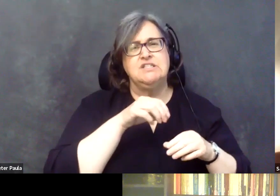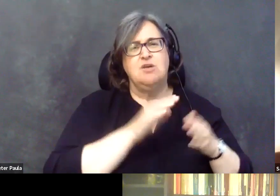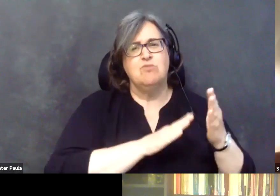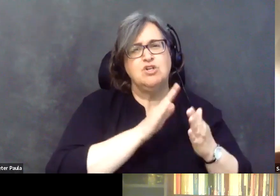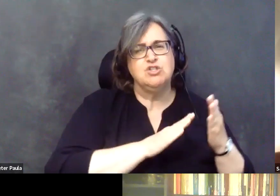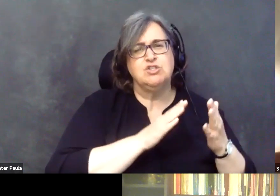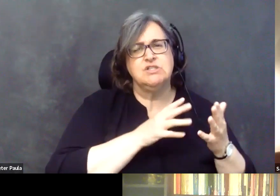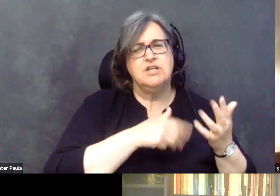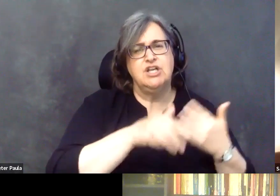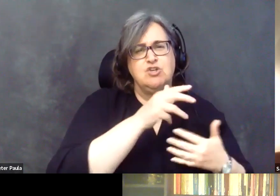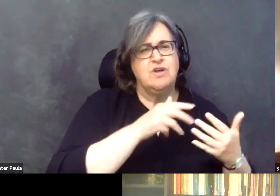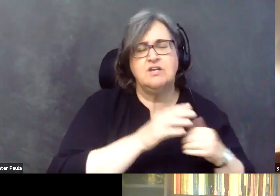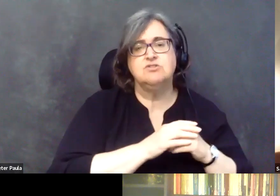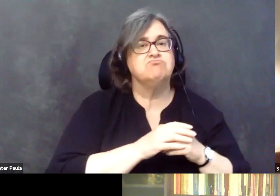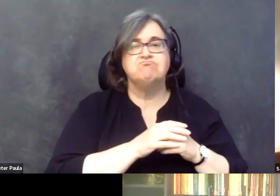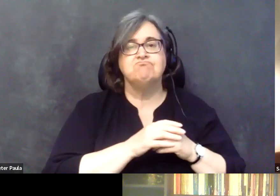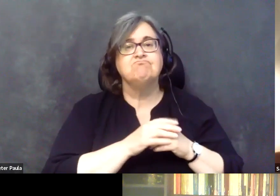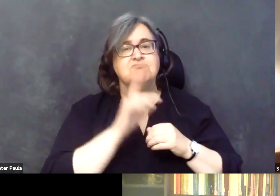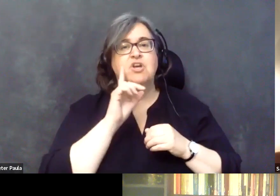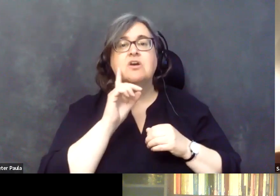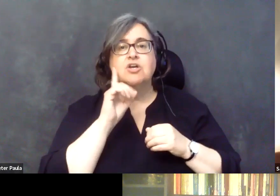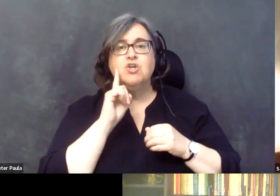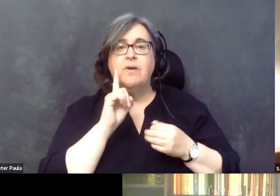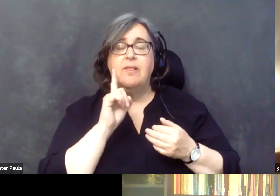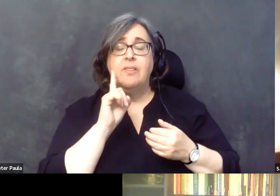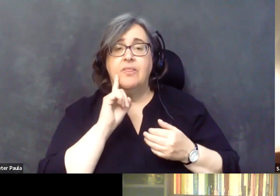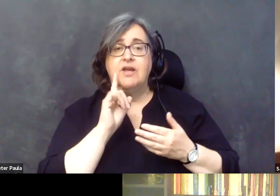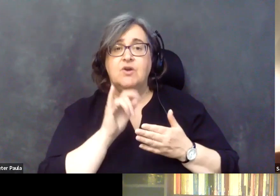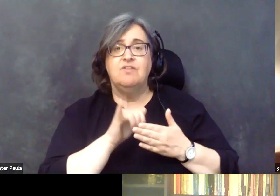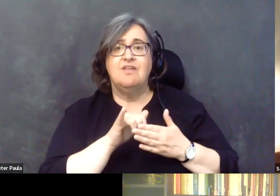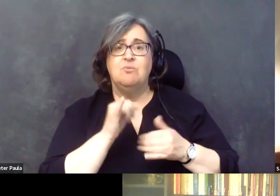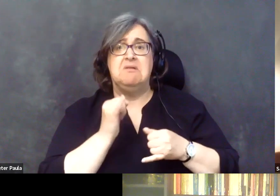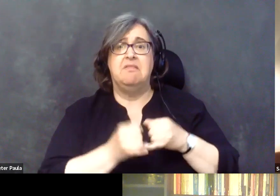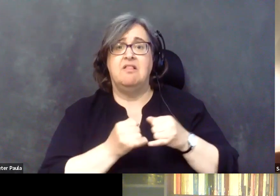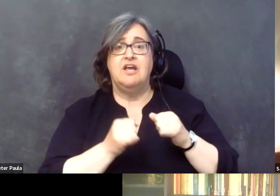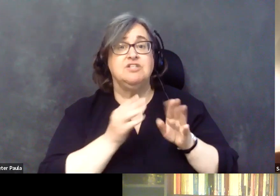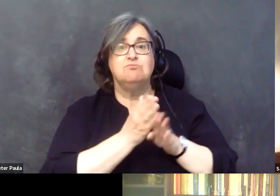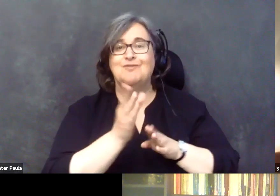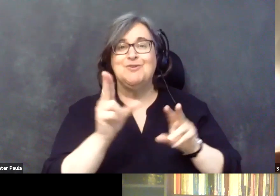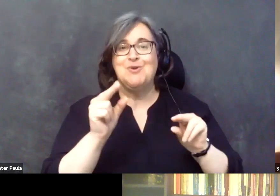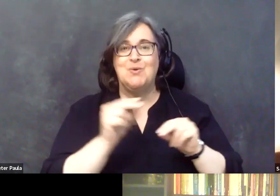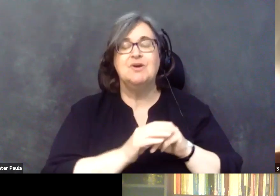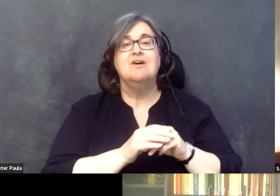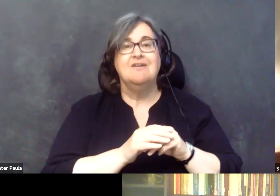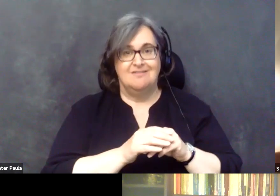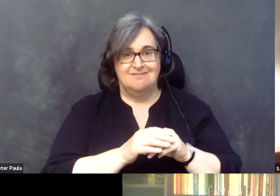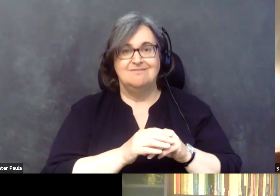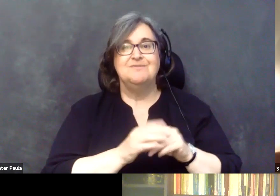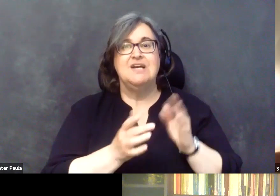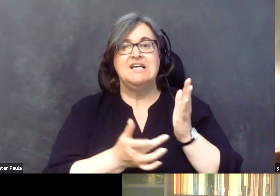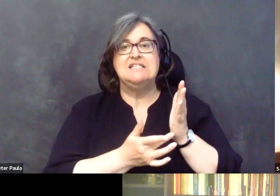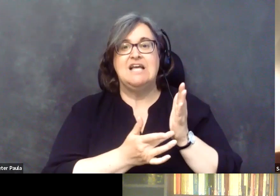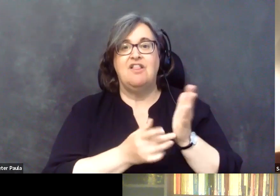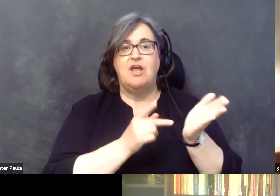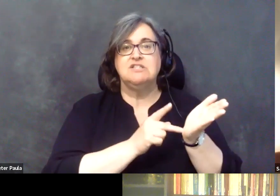know, interaction would be, you know, in the back corners, but that's not the case. Those disciplines